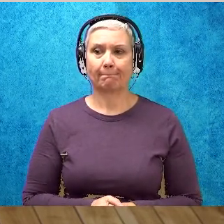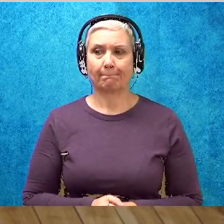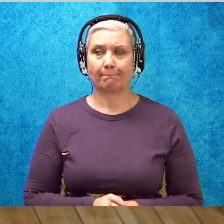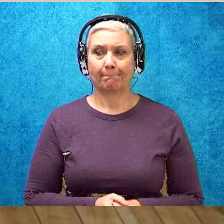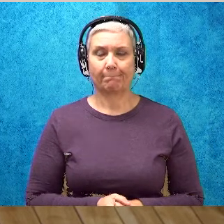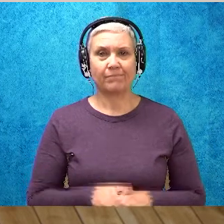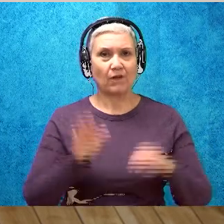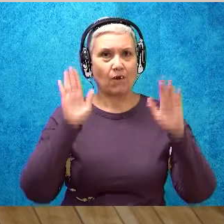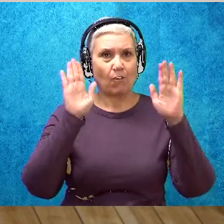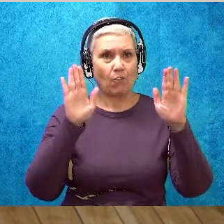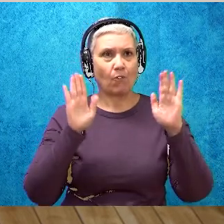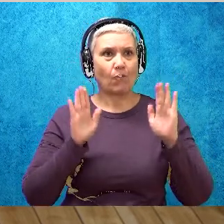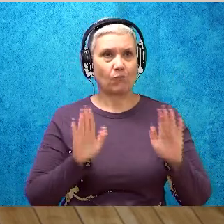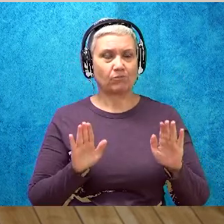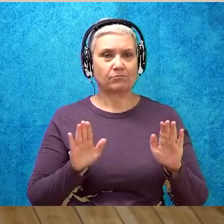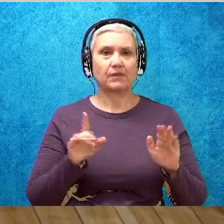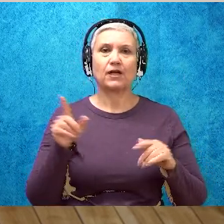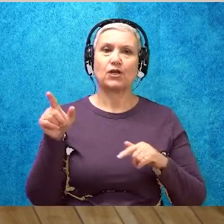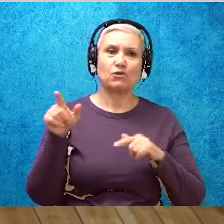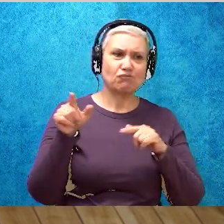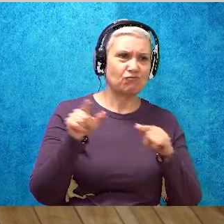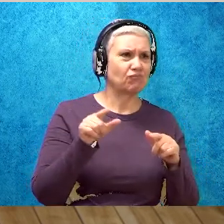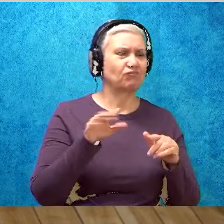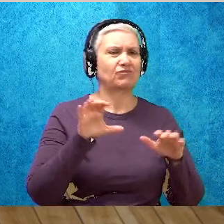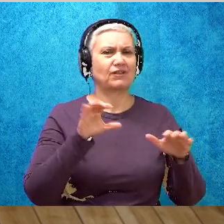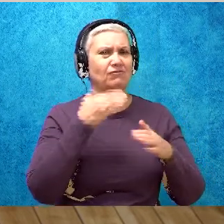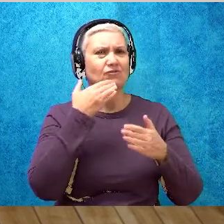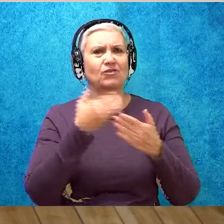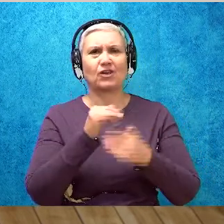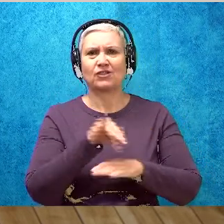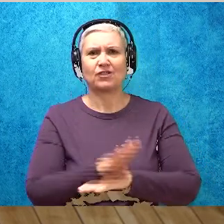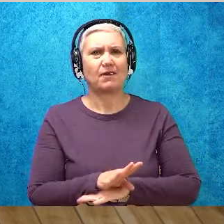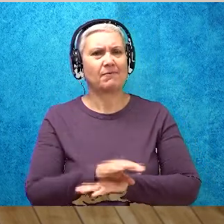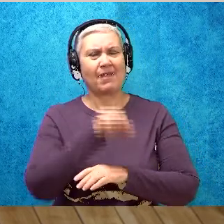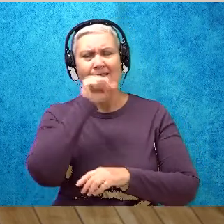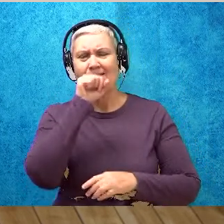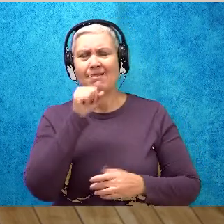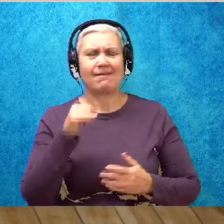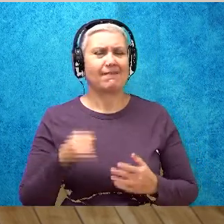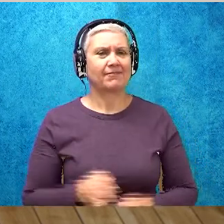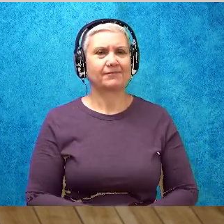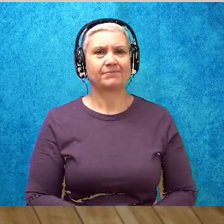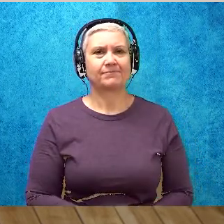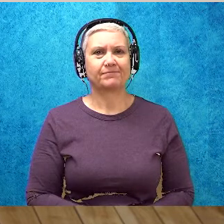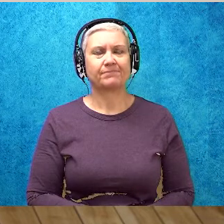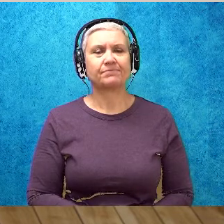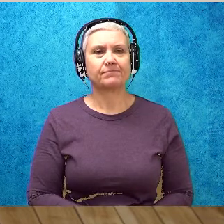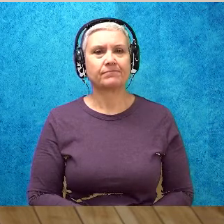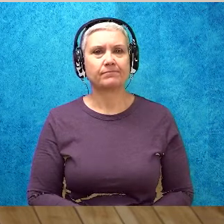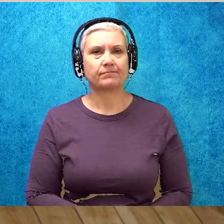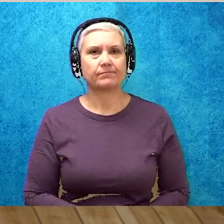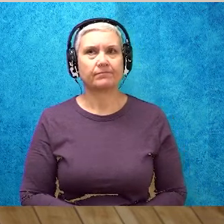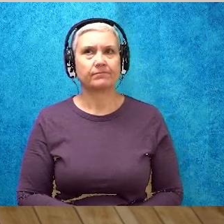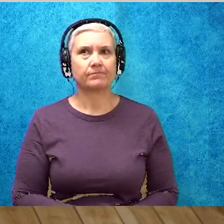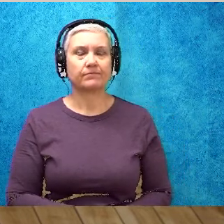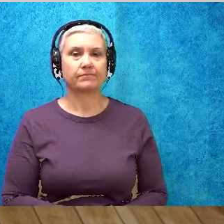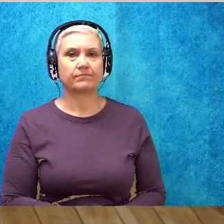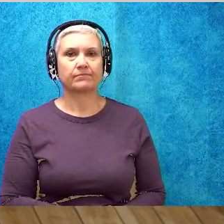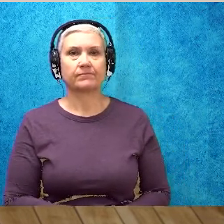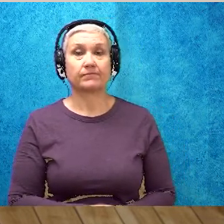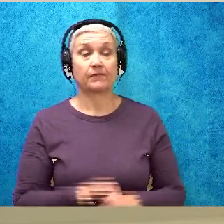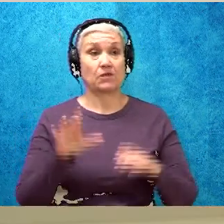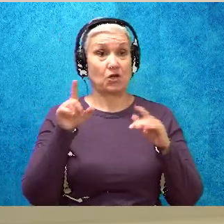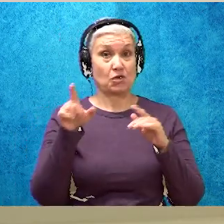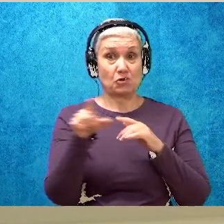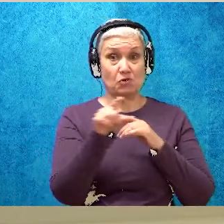Awesome. You guys really rocked that out. I love it. Very good. Oh my gosh. You guys have done